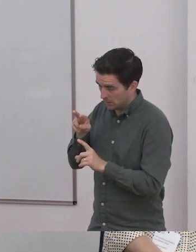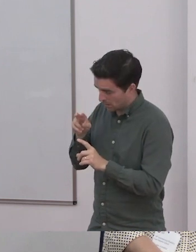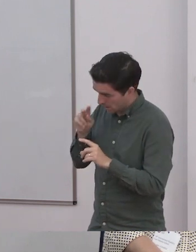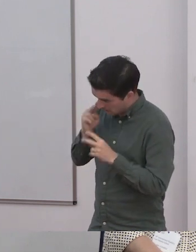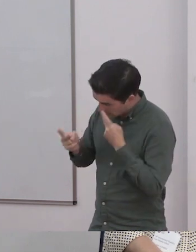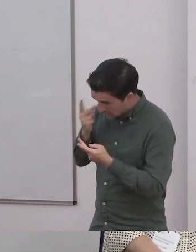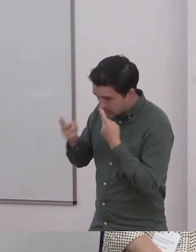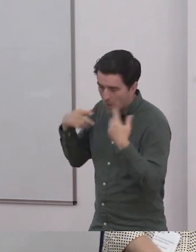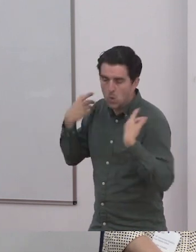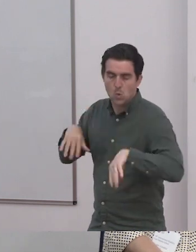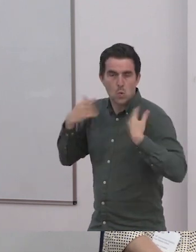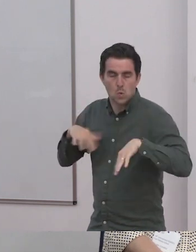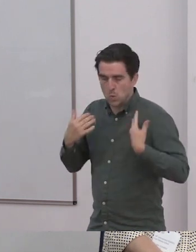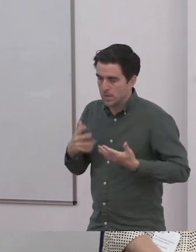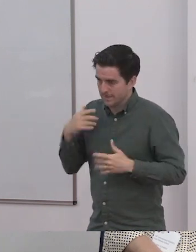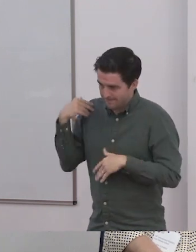Well...